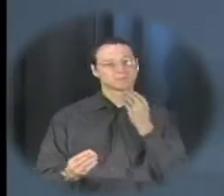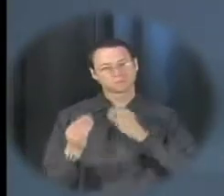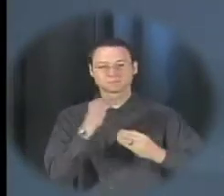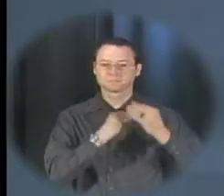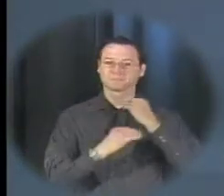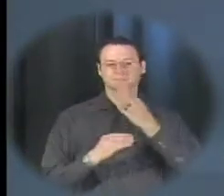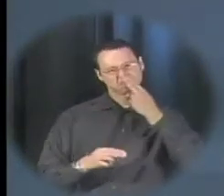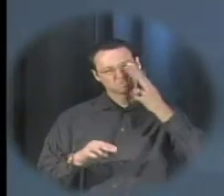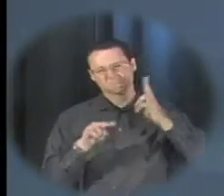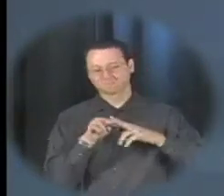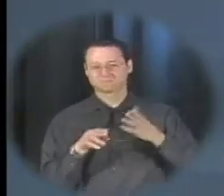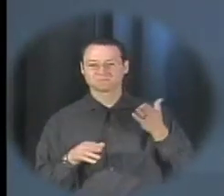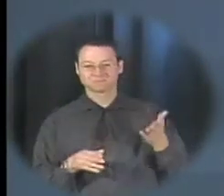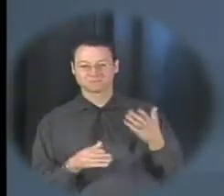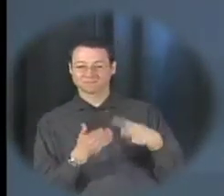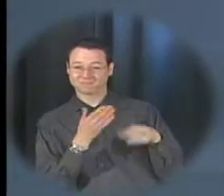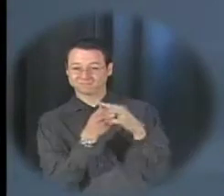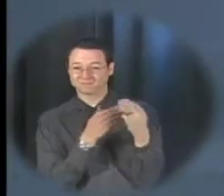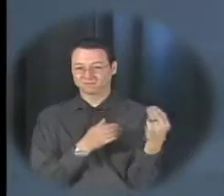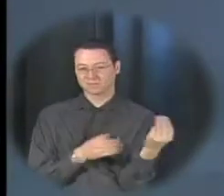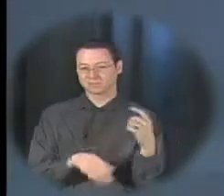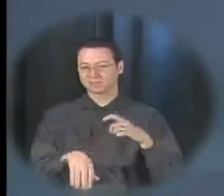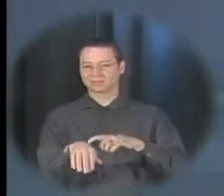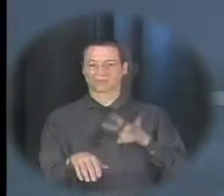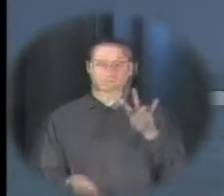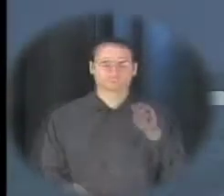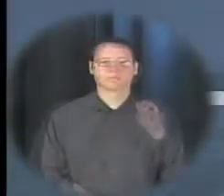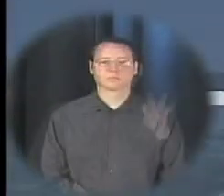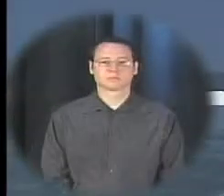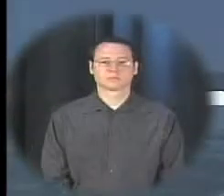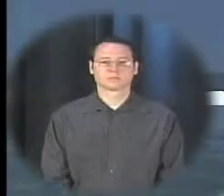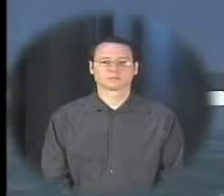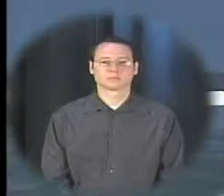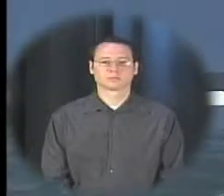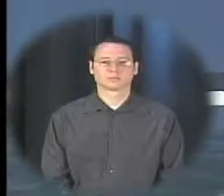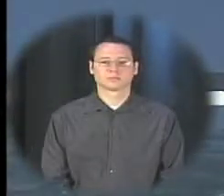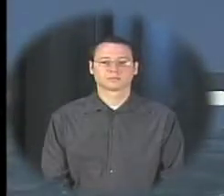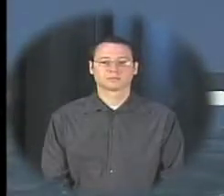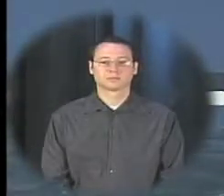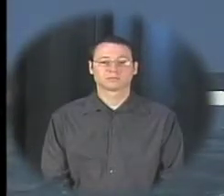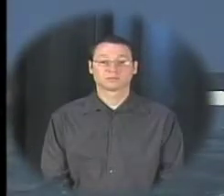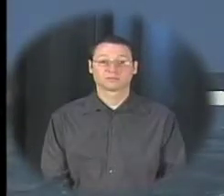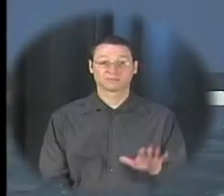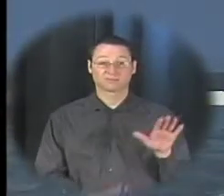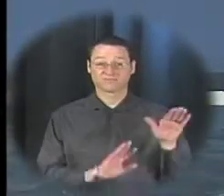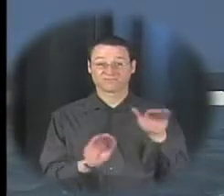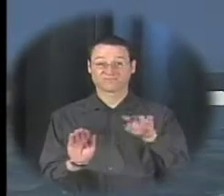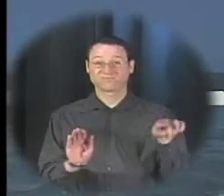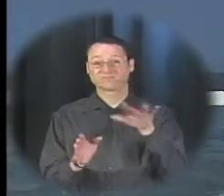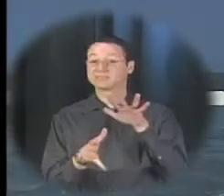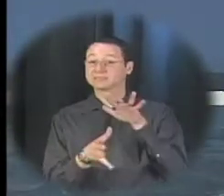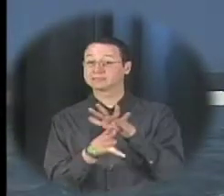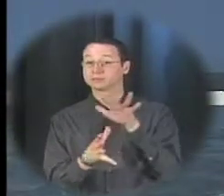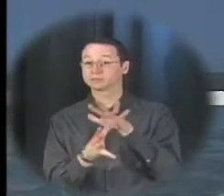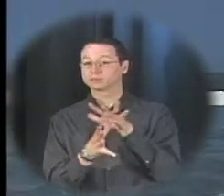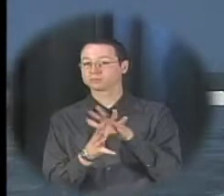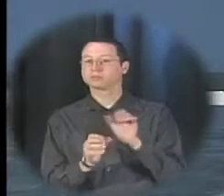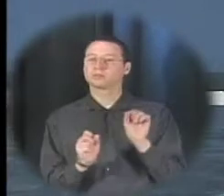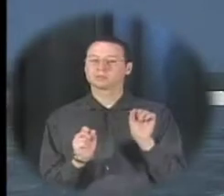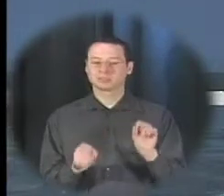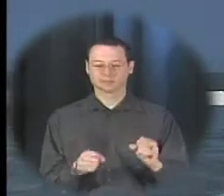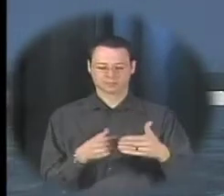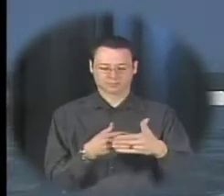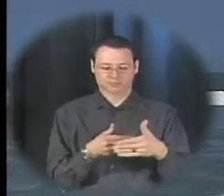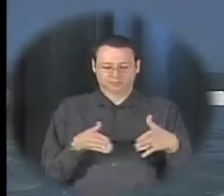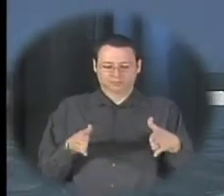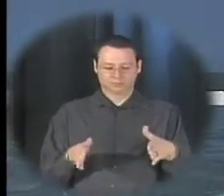senior cafeteria on Monday at 709 all senior Braves you may now purchase a senior brick for